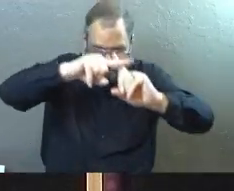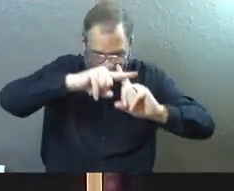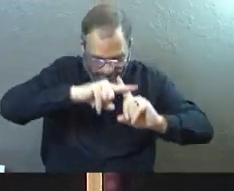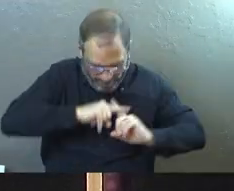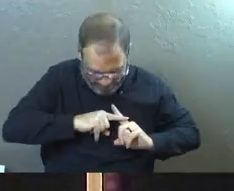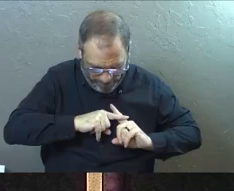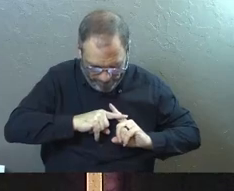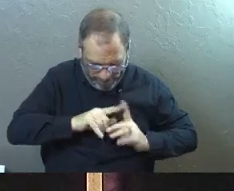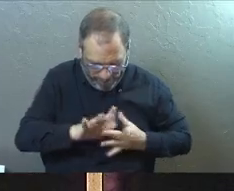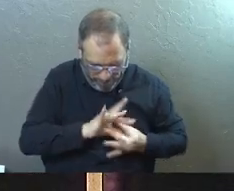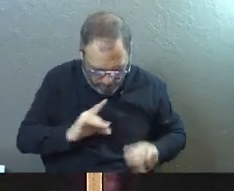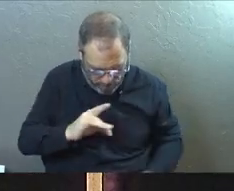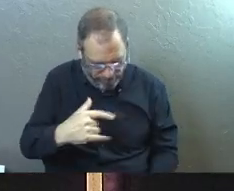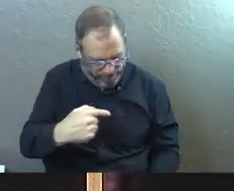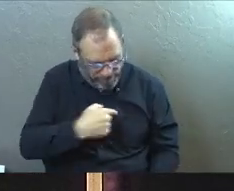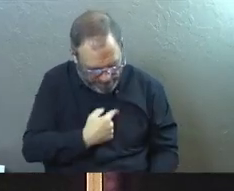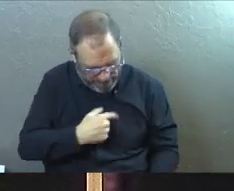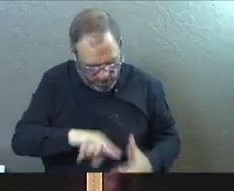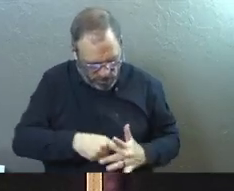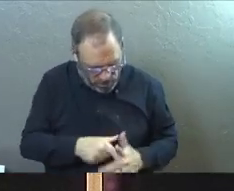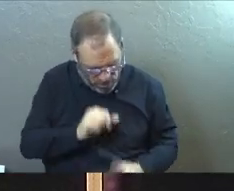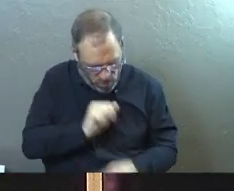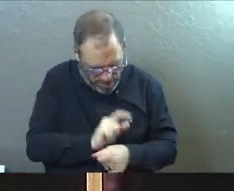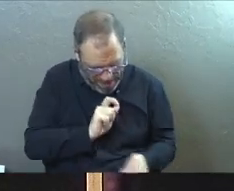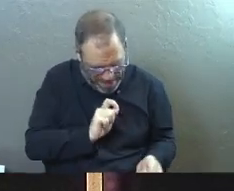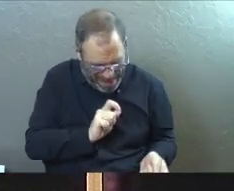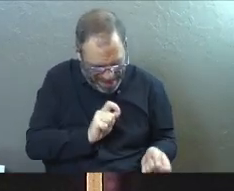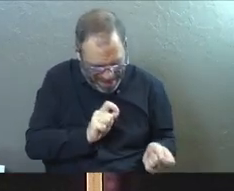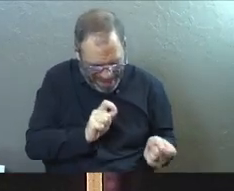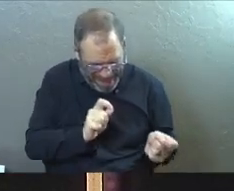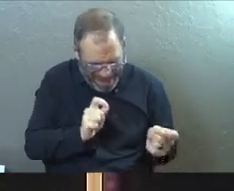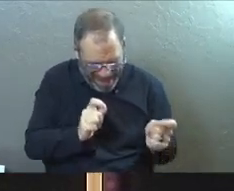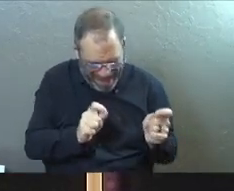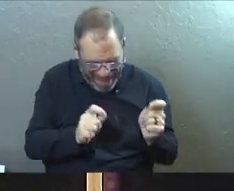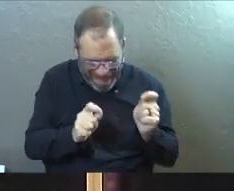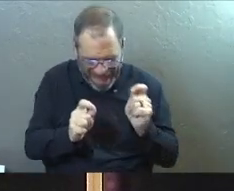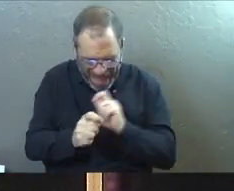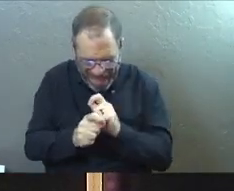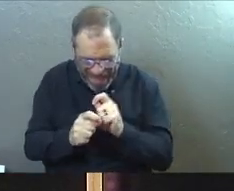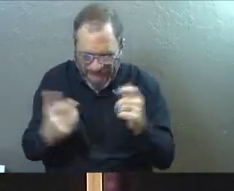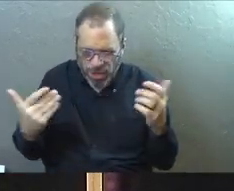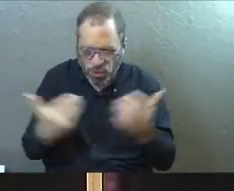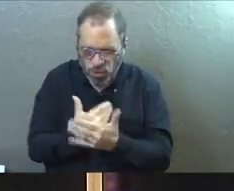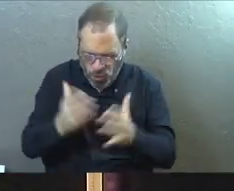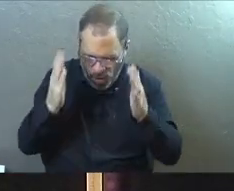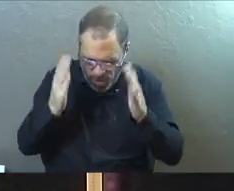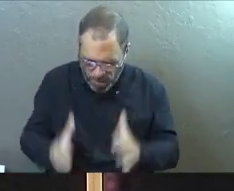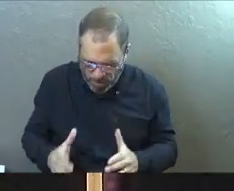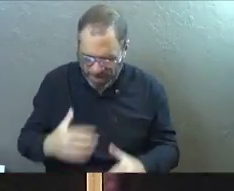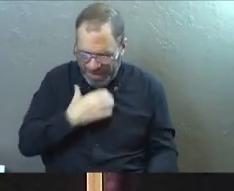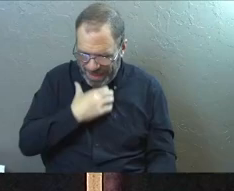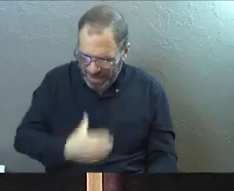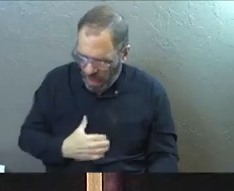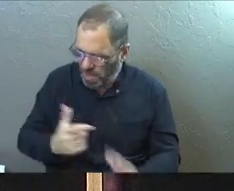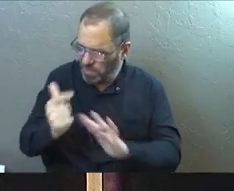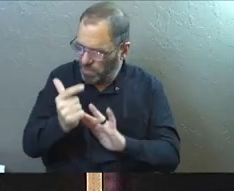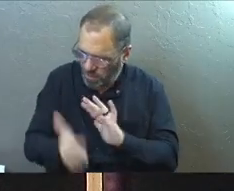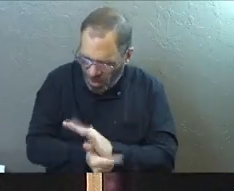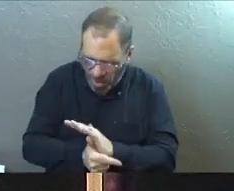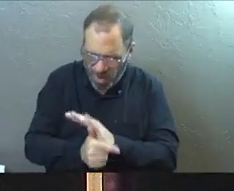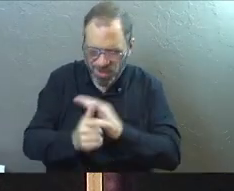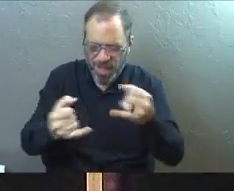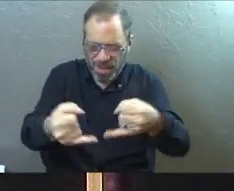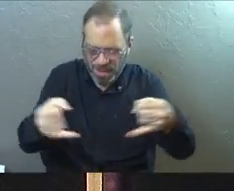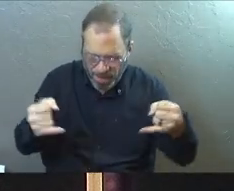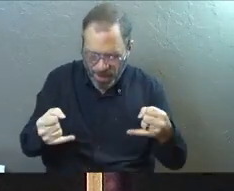Spirit is given to us. He falls upon us and he begins to change us. He does a work in us and we become a new creation. The desires, the laws, the barriers that God